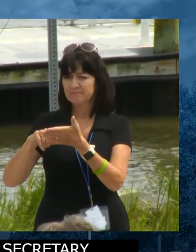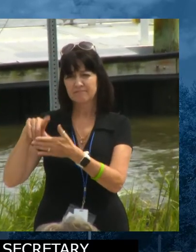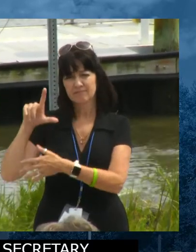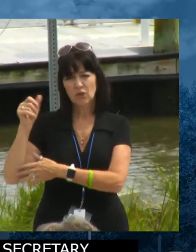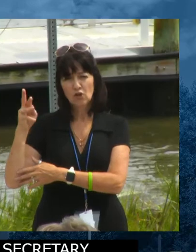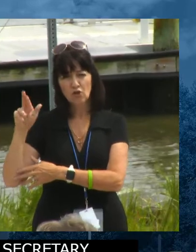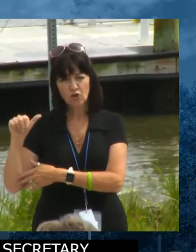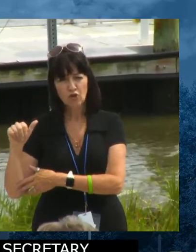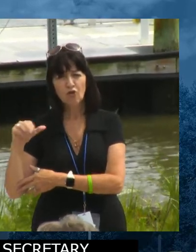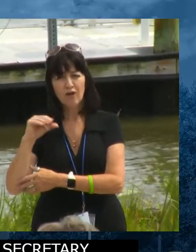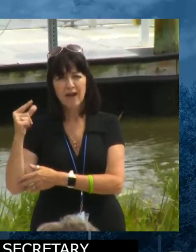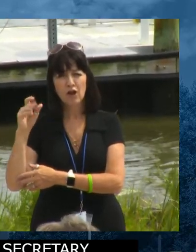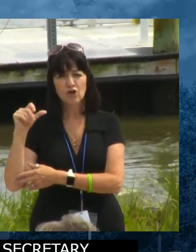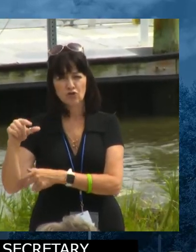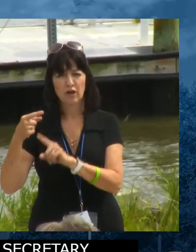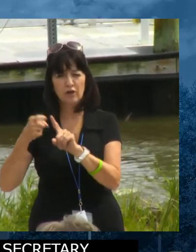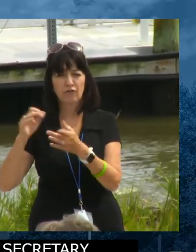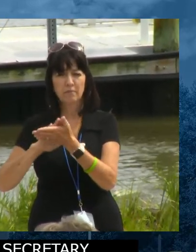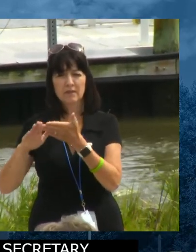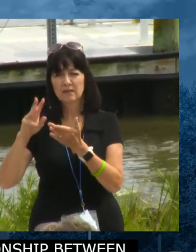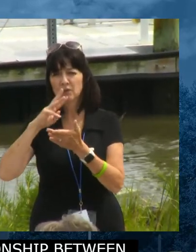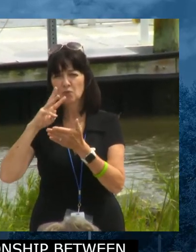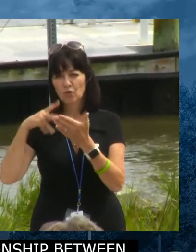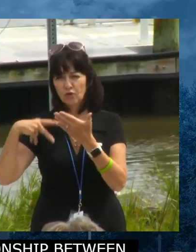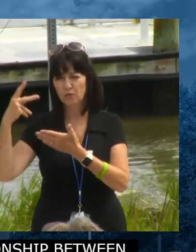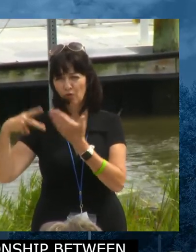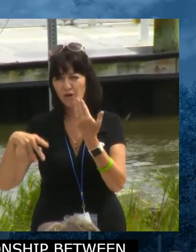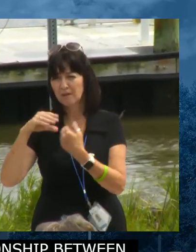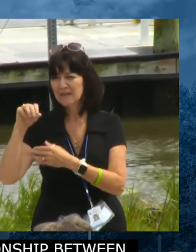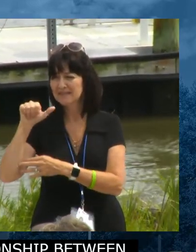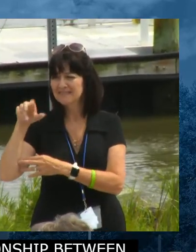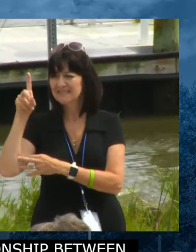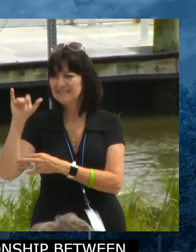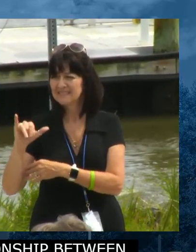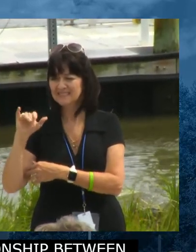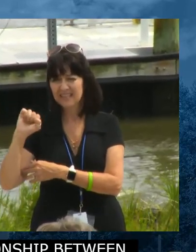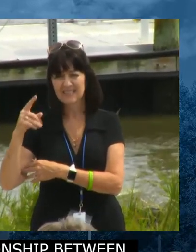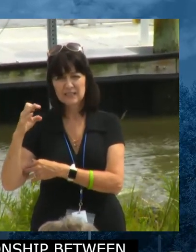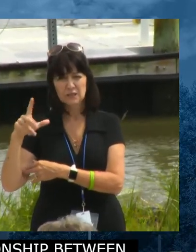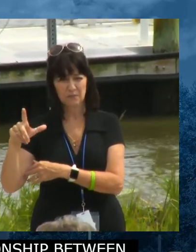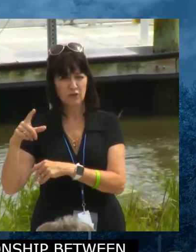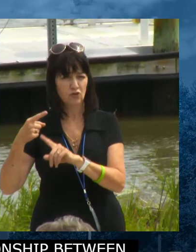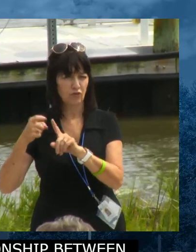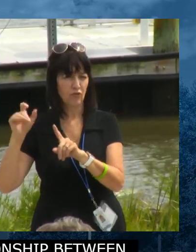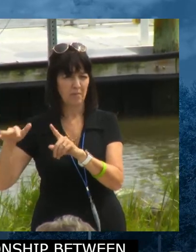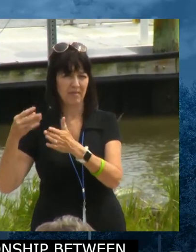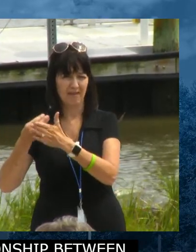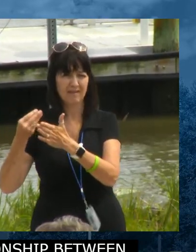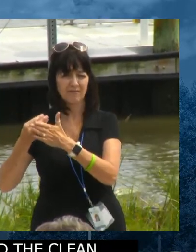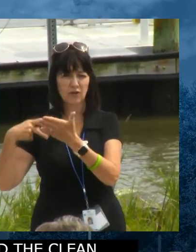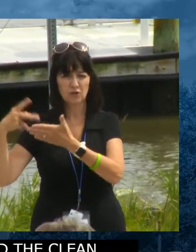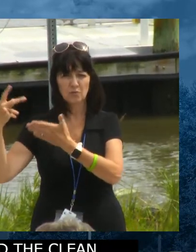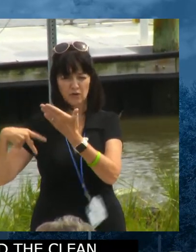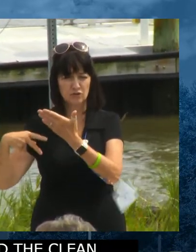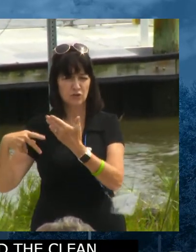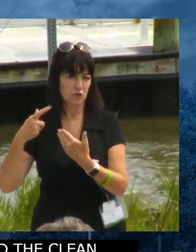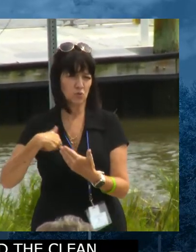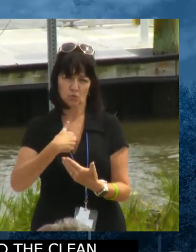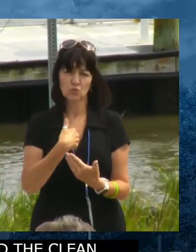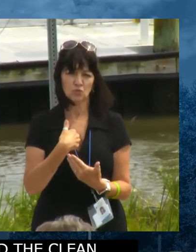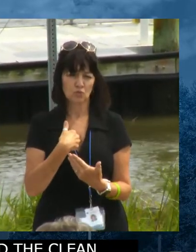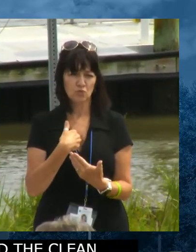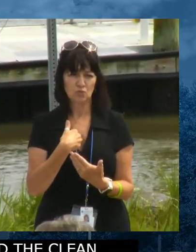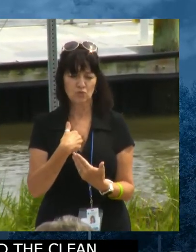Water program. And standing with them is Sandy Spiegel, who's the administrator for the Drinking Water State Revolving Fund. So you can see that, you know, we certainly are